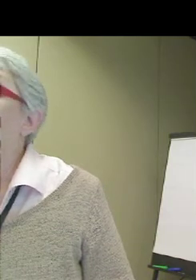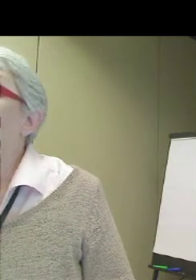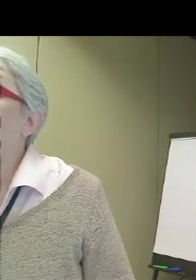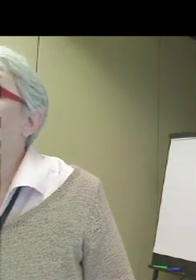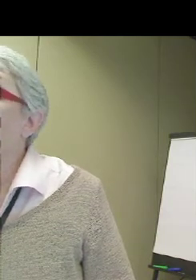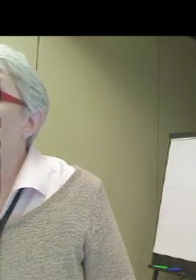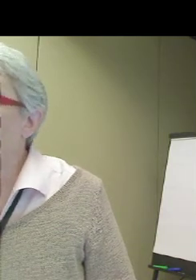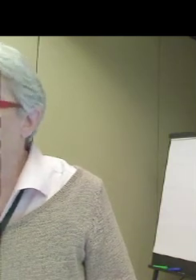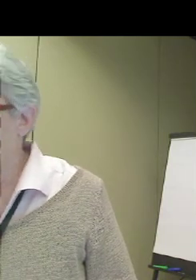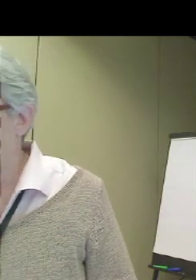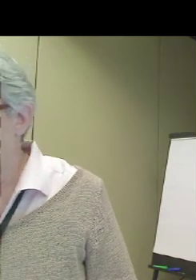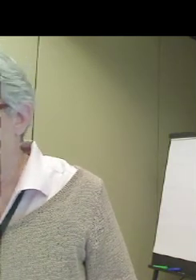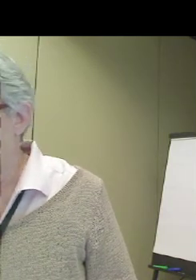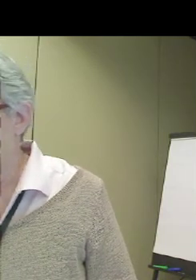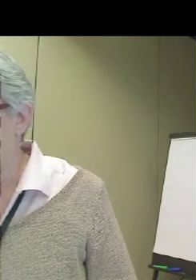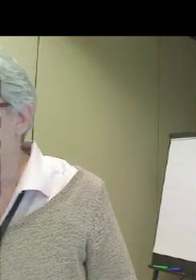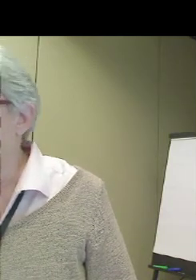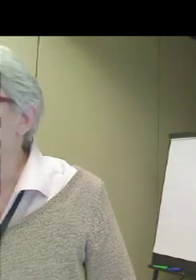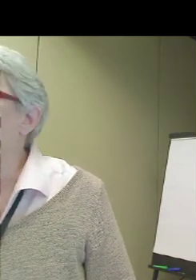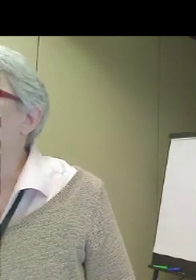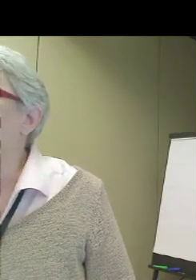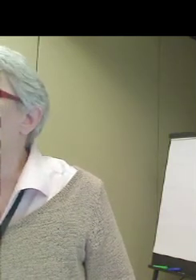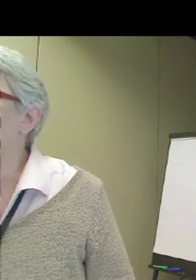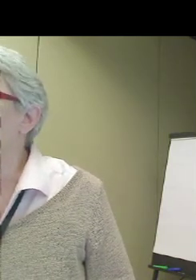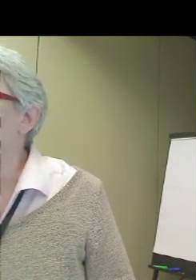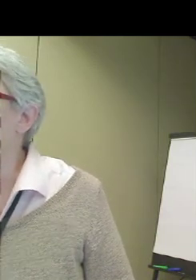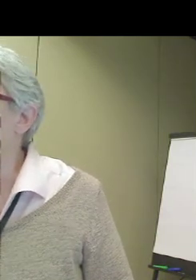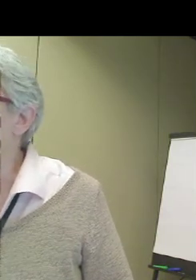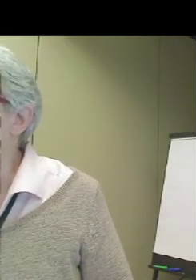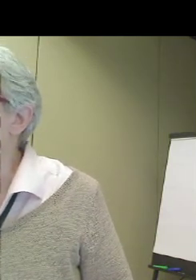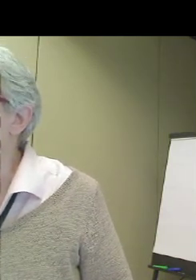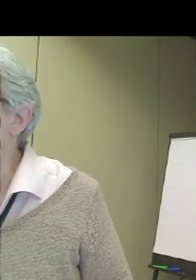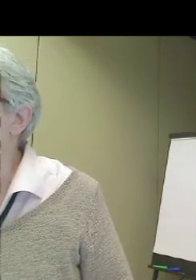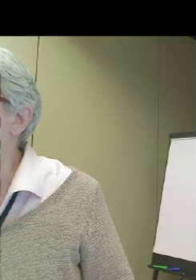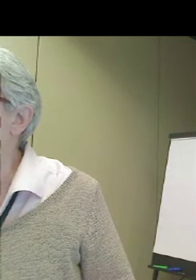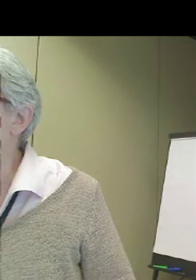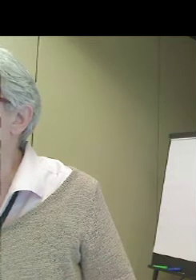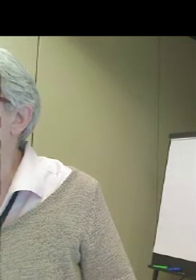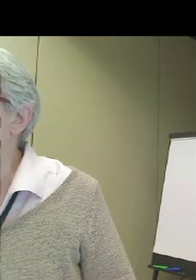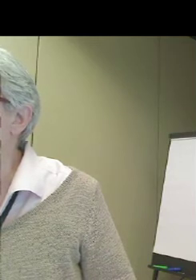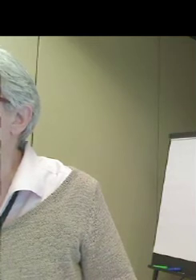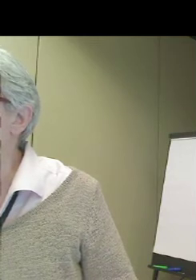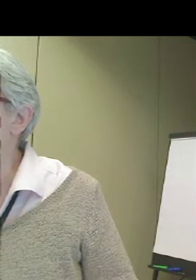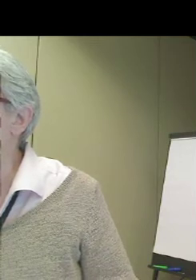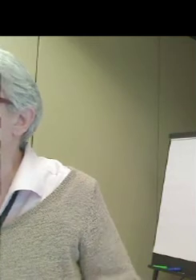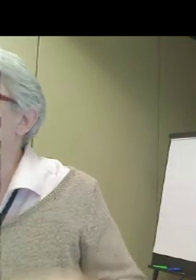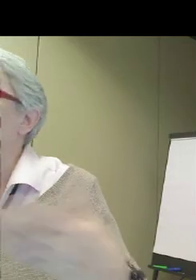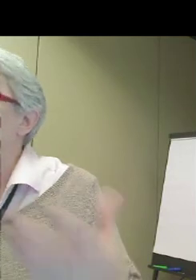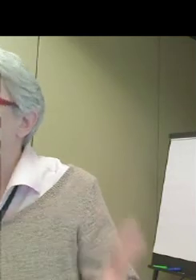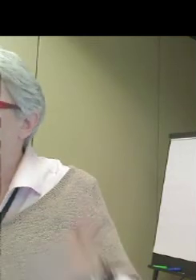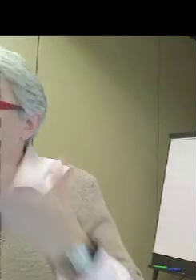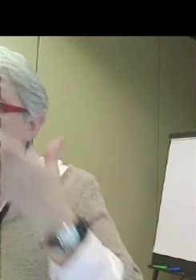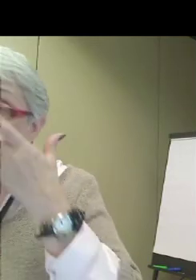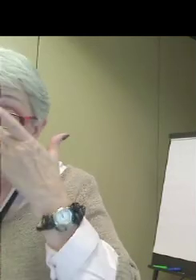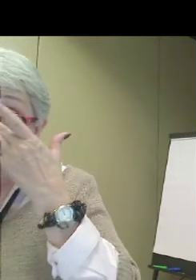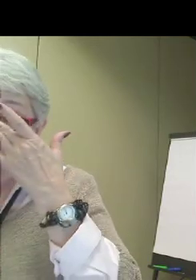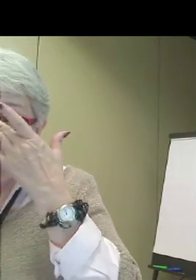And while we have no formal evaluation yet, we used informal evaluation, visitor comments, both